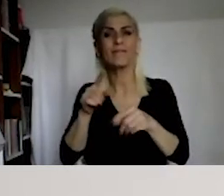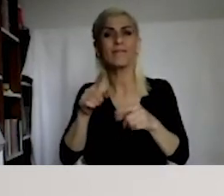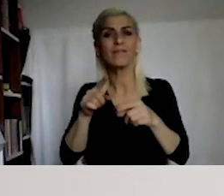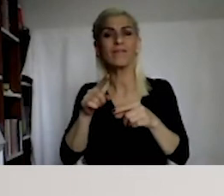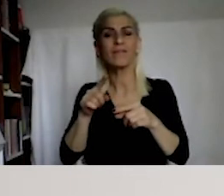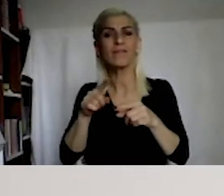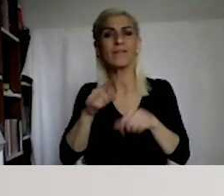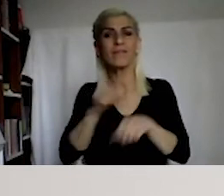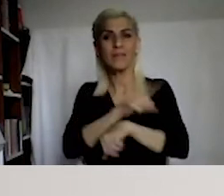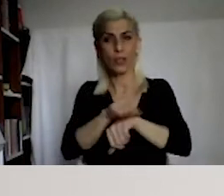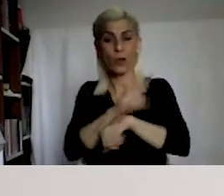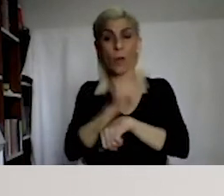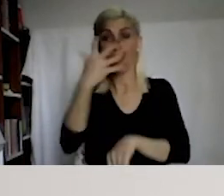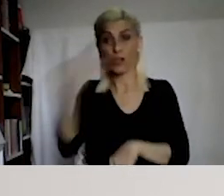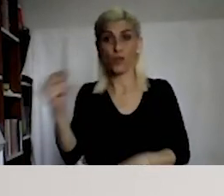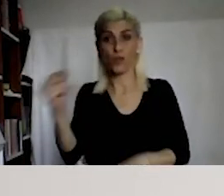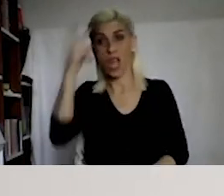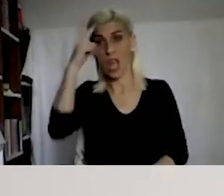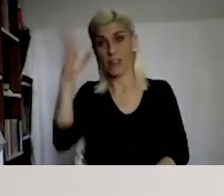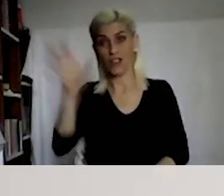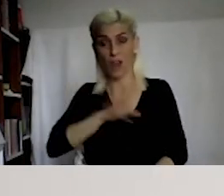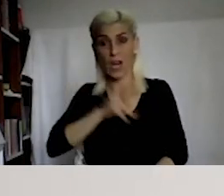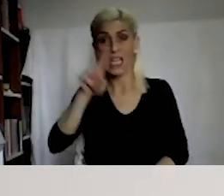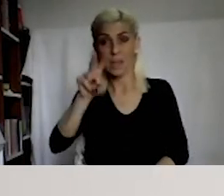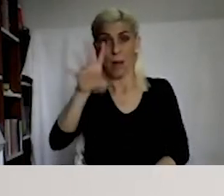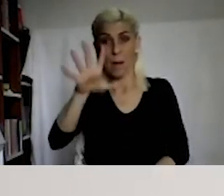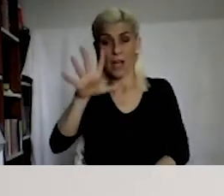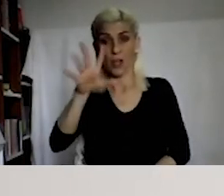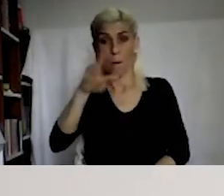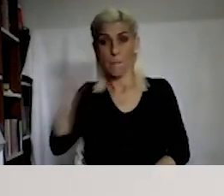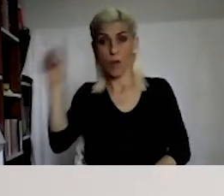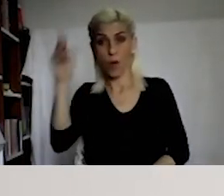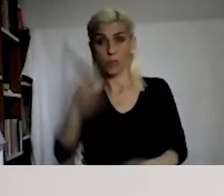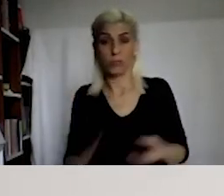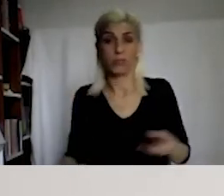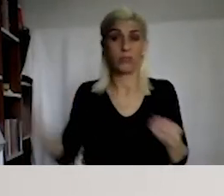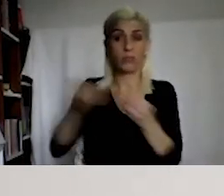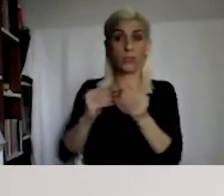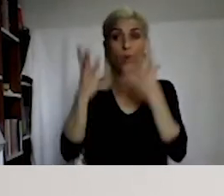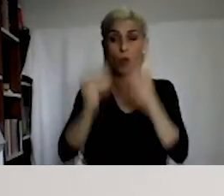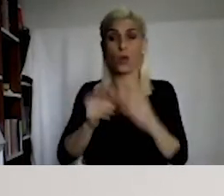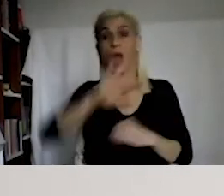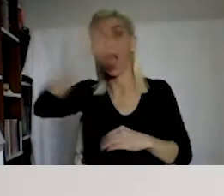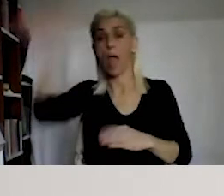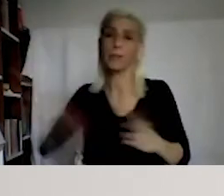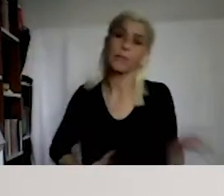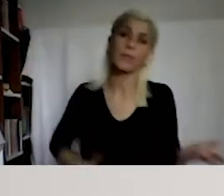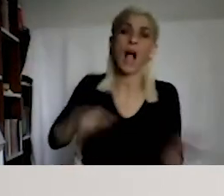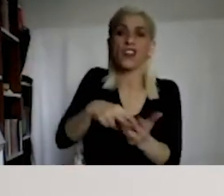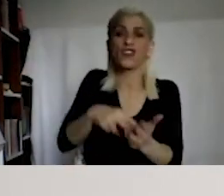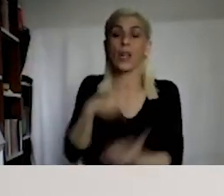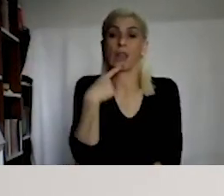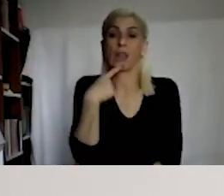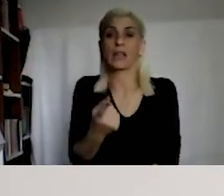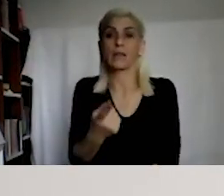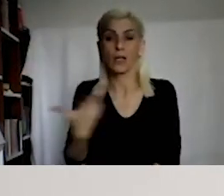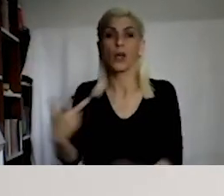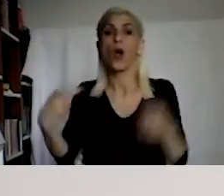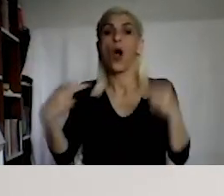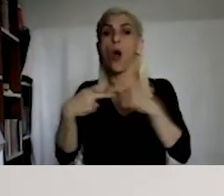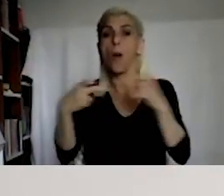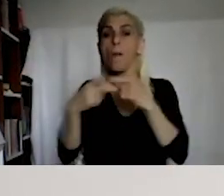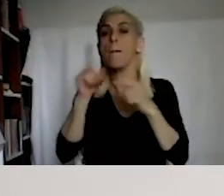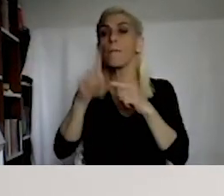whose numbers will go up to 25 millions, and they will start to move then. And Le Pen made that